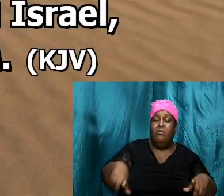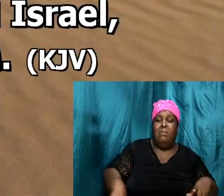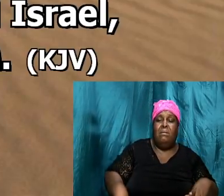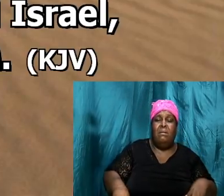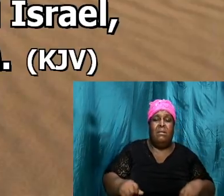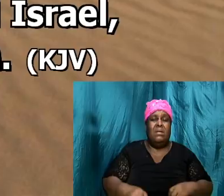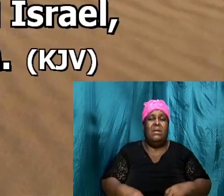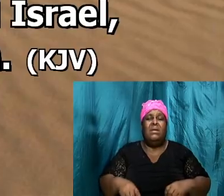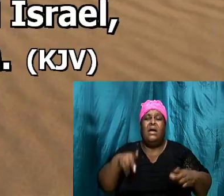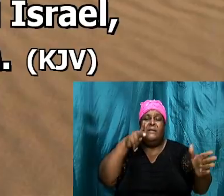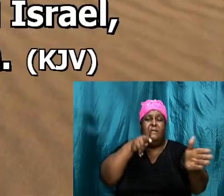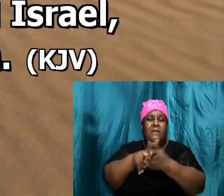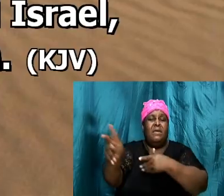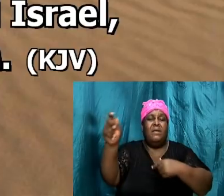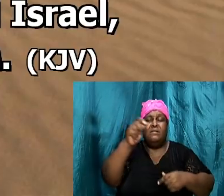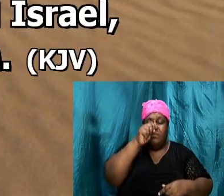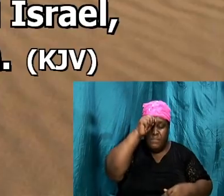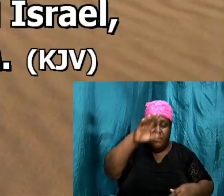smote the men of Israel